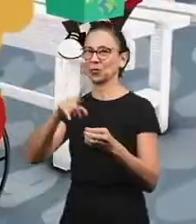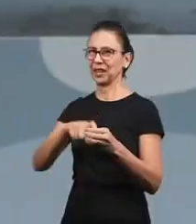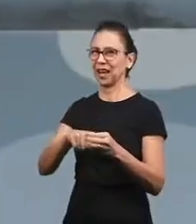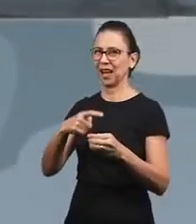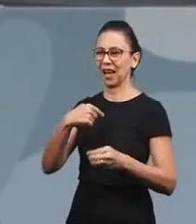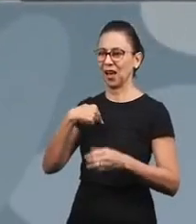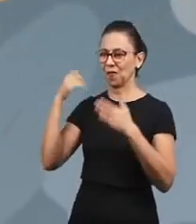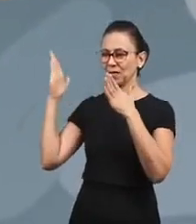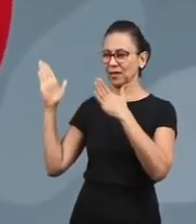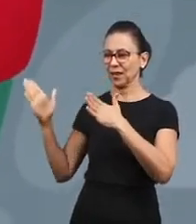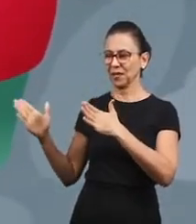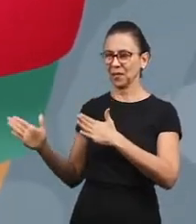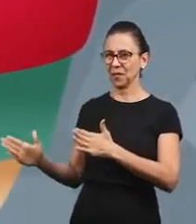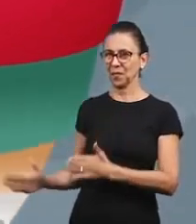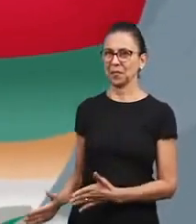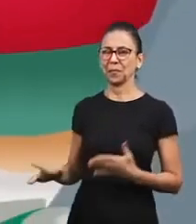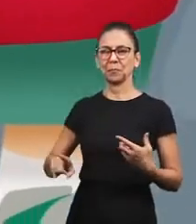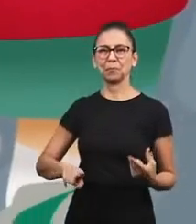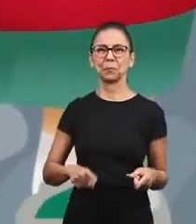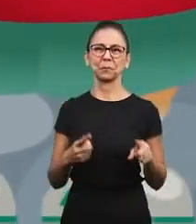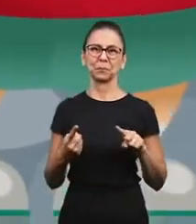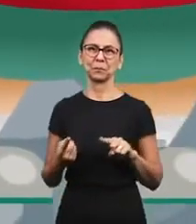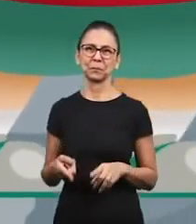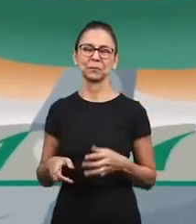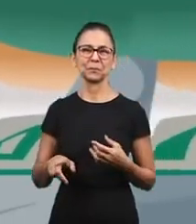until my Jesus returns